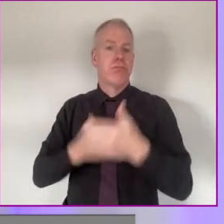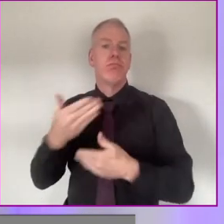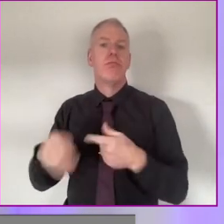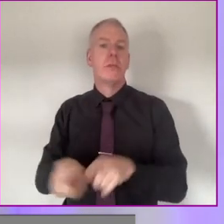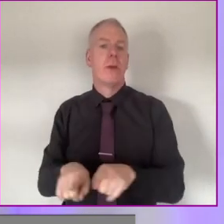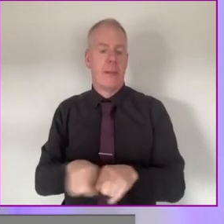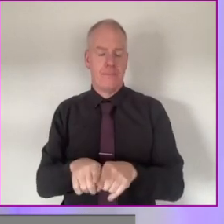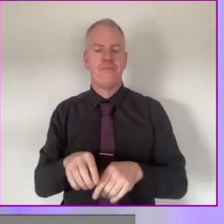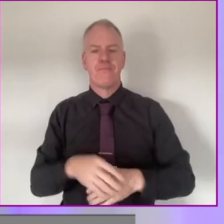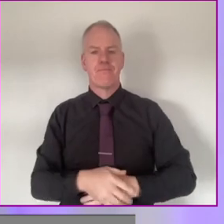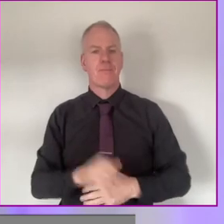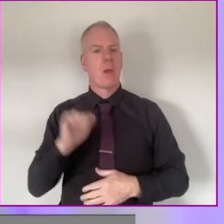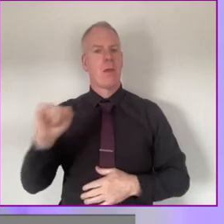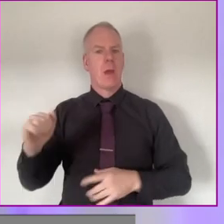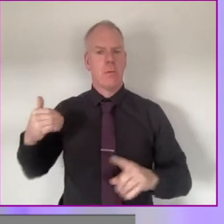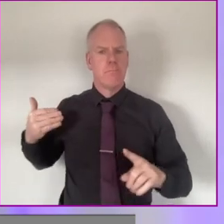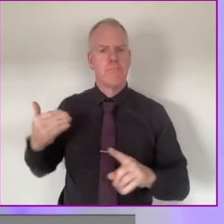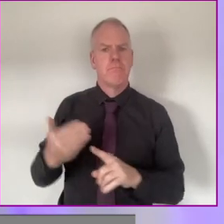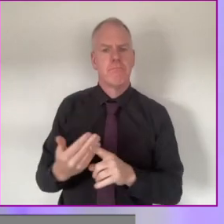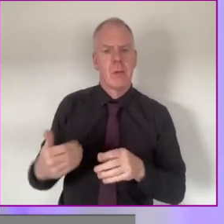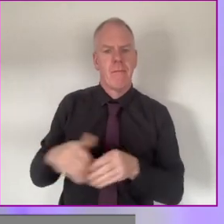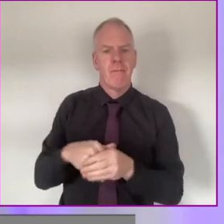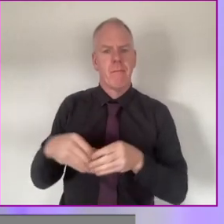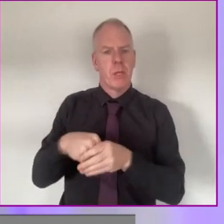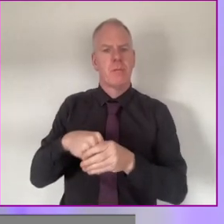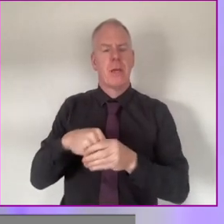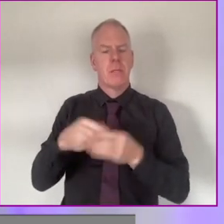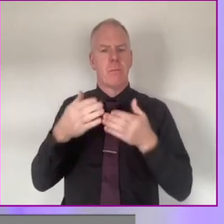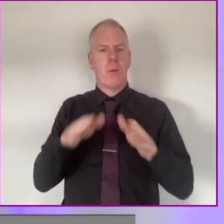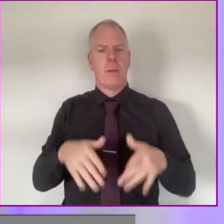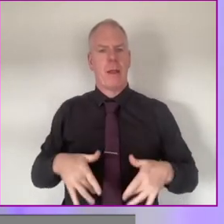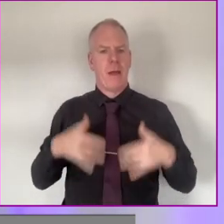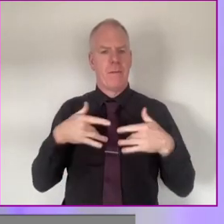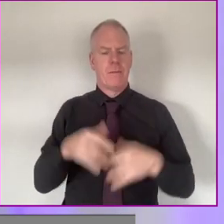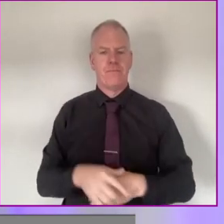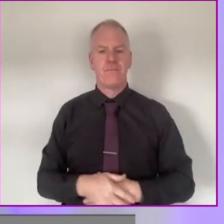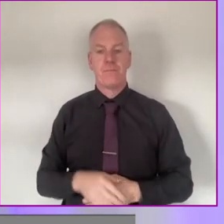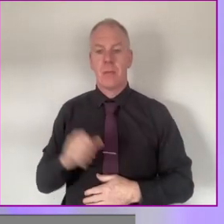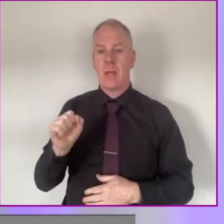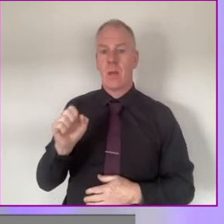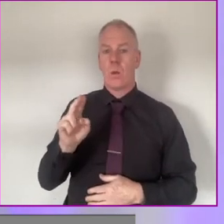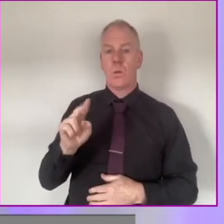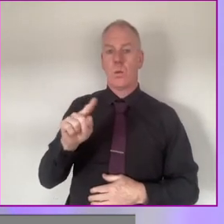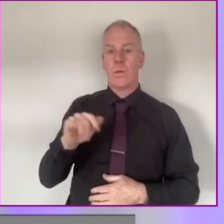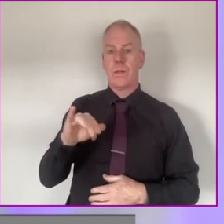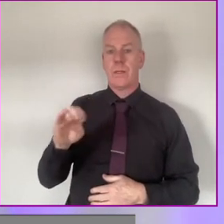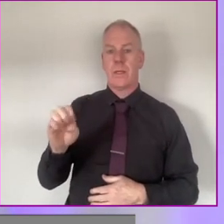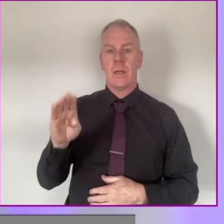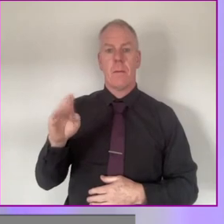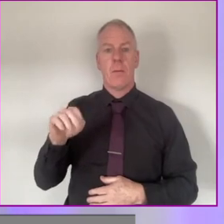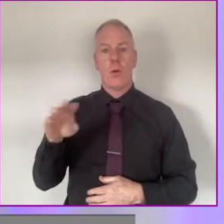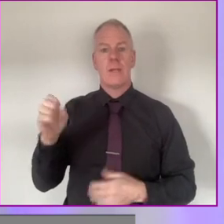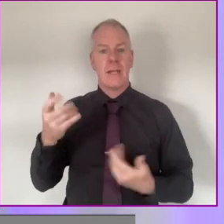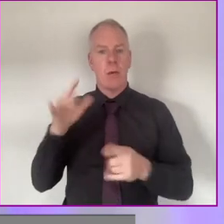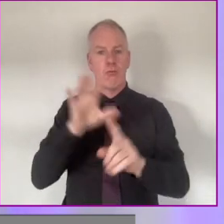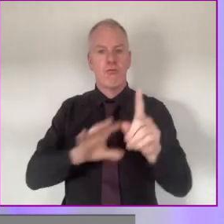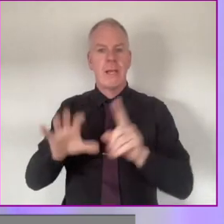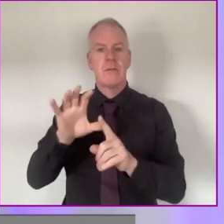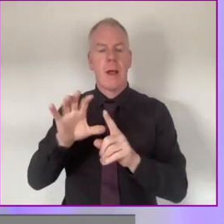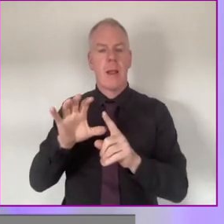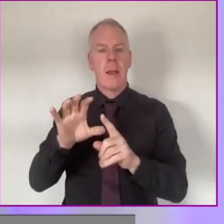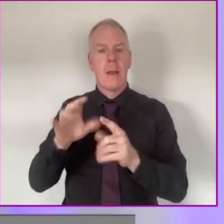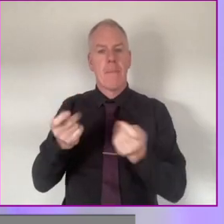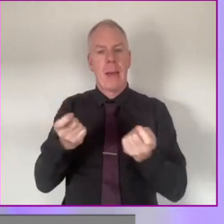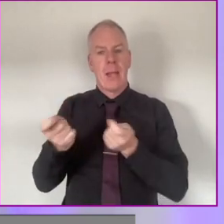tell you about themselves and their journey in participation in public life. So, Susie Byrne is, at end there, Regional